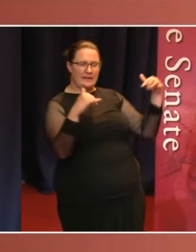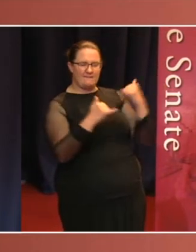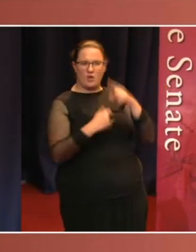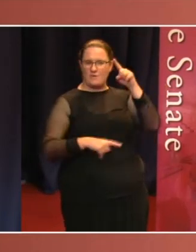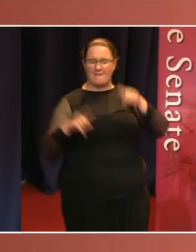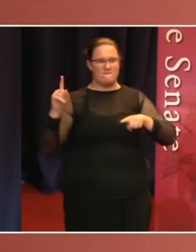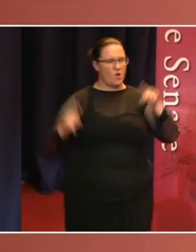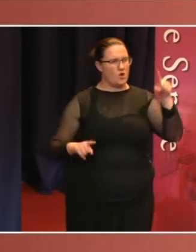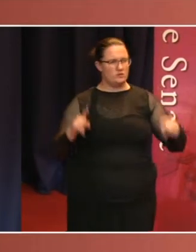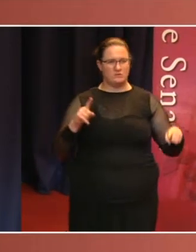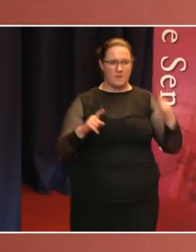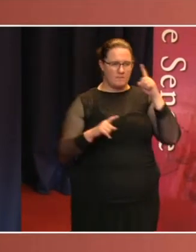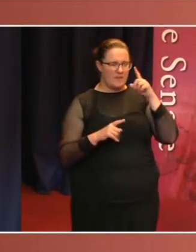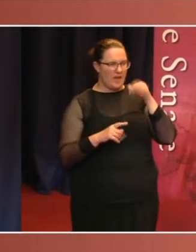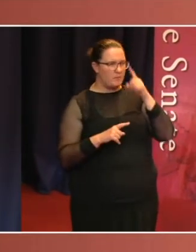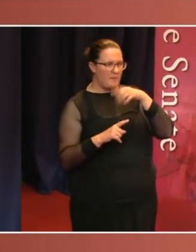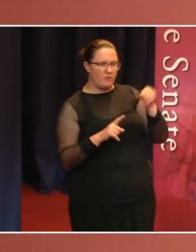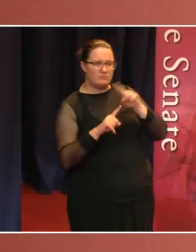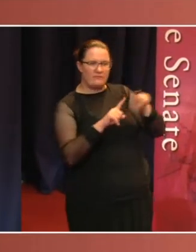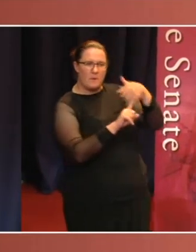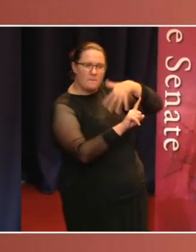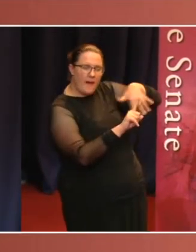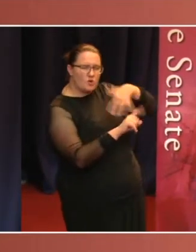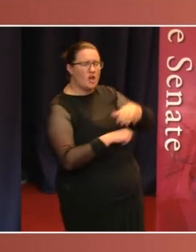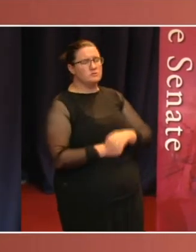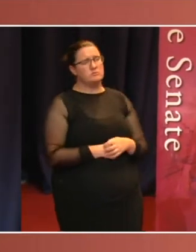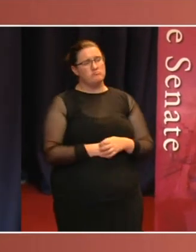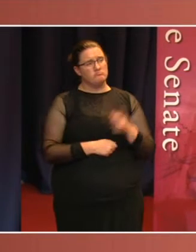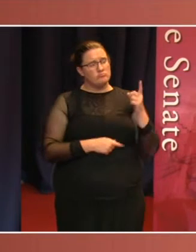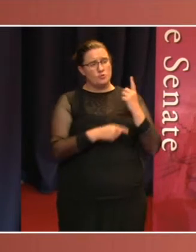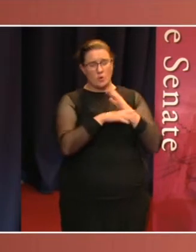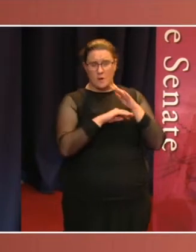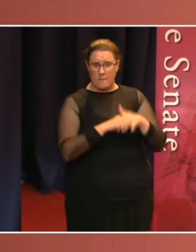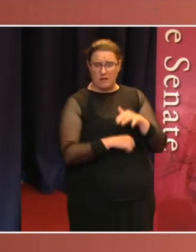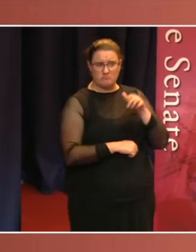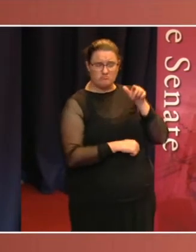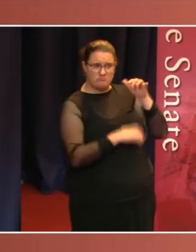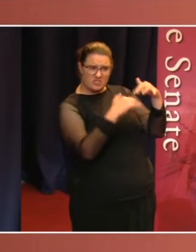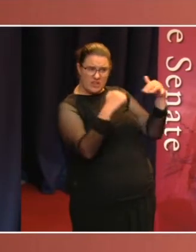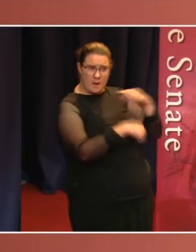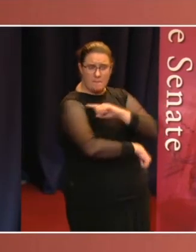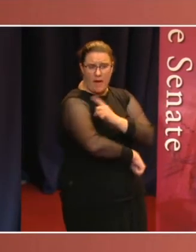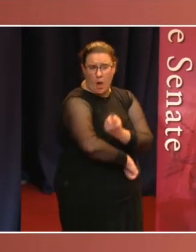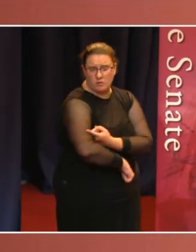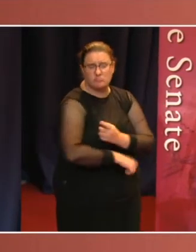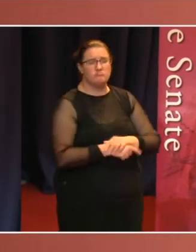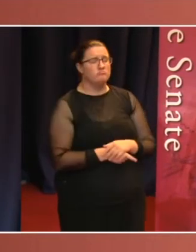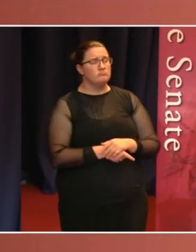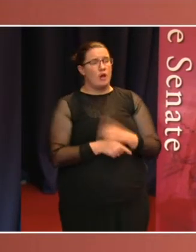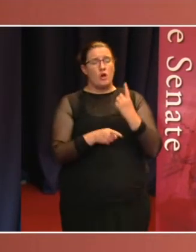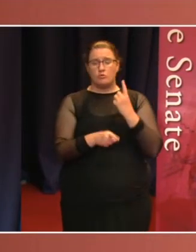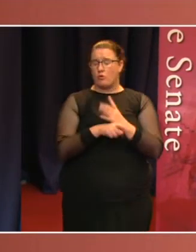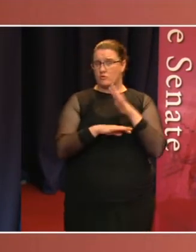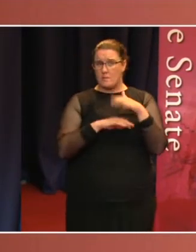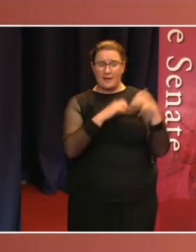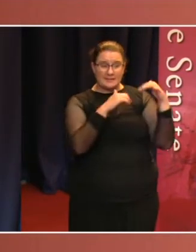power, but also as its ideas bank. And as you can see, there's effectively several functions